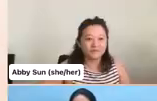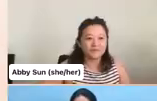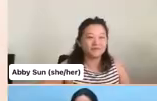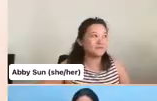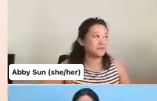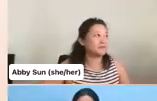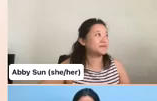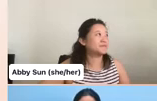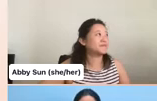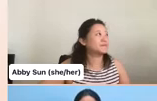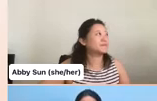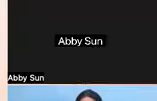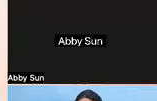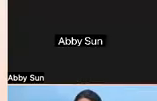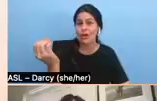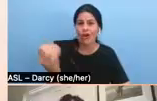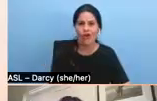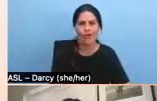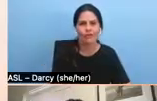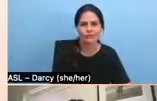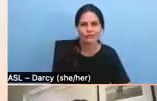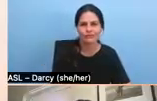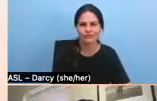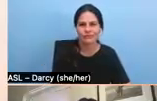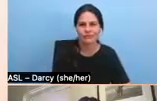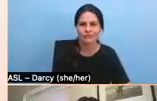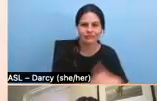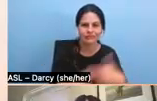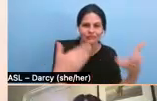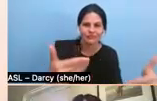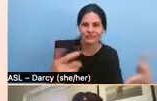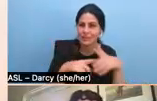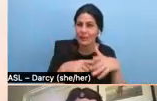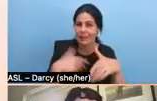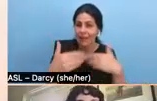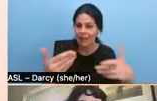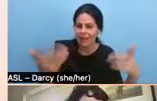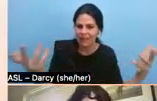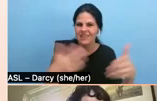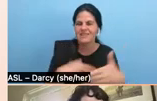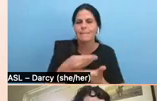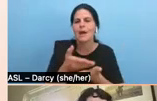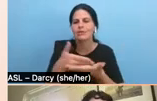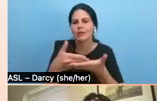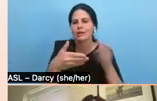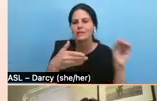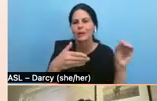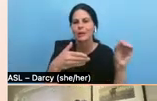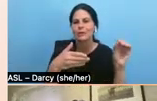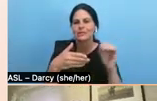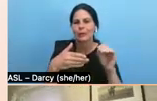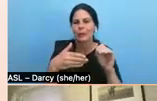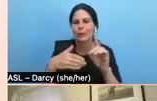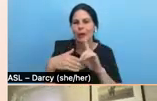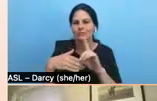And so to begin with, this is budgeting 001, by the way. So